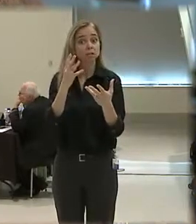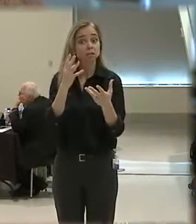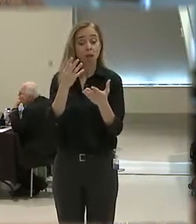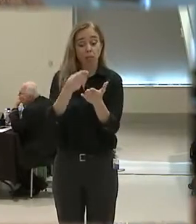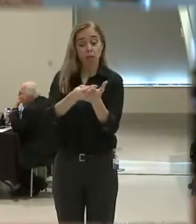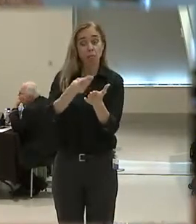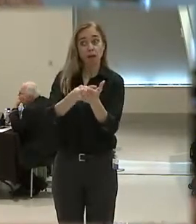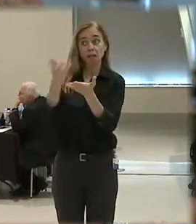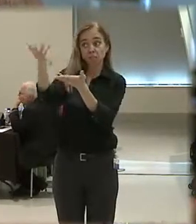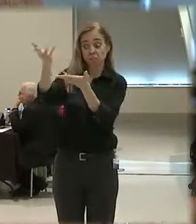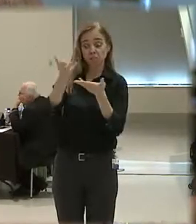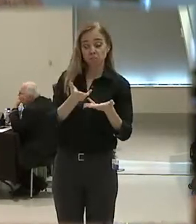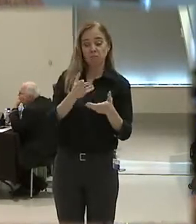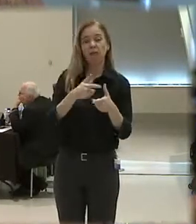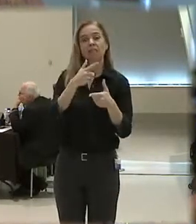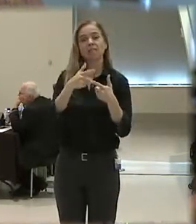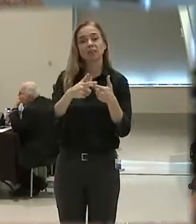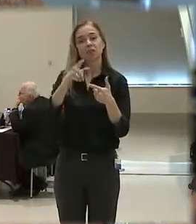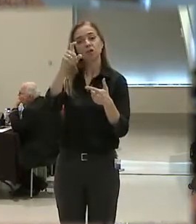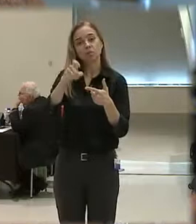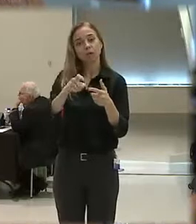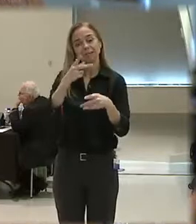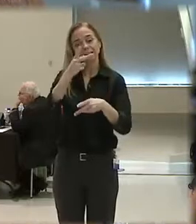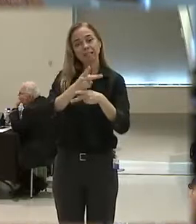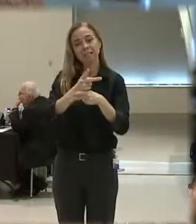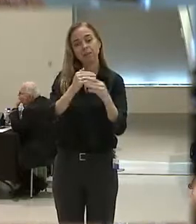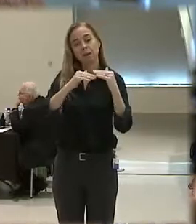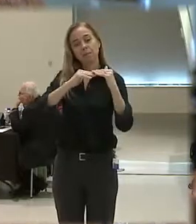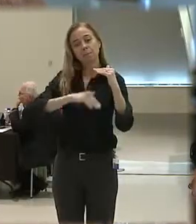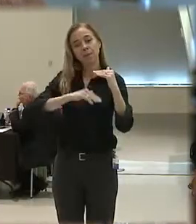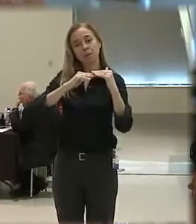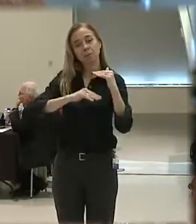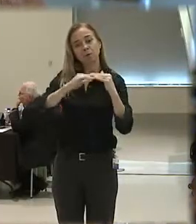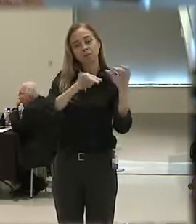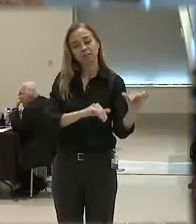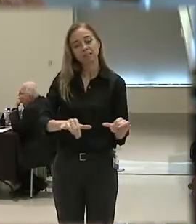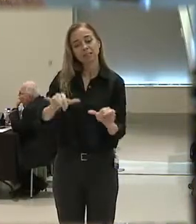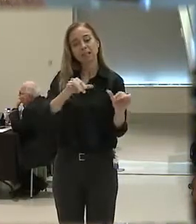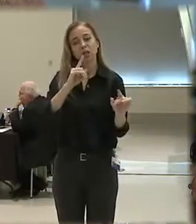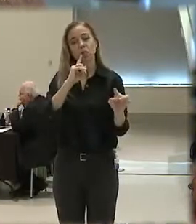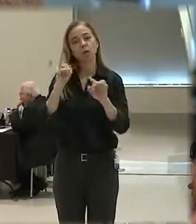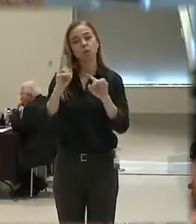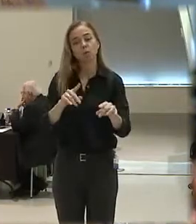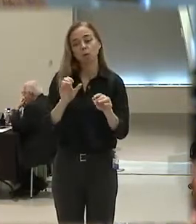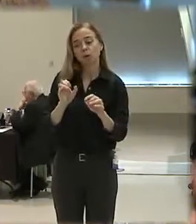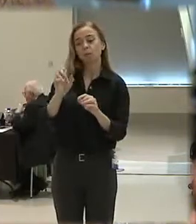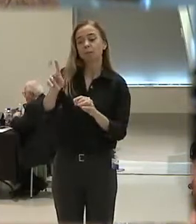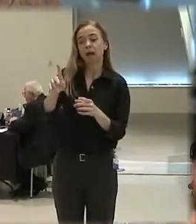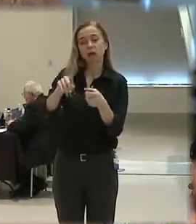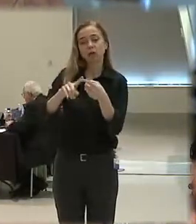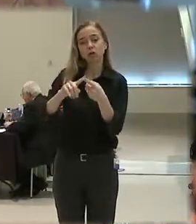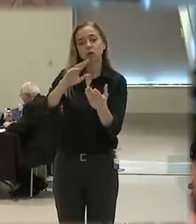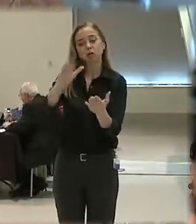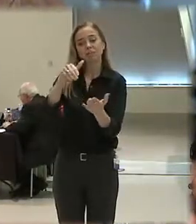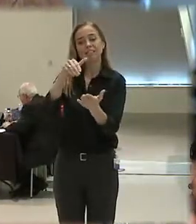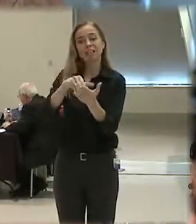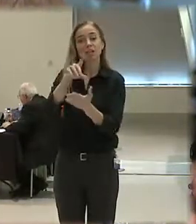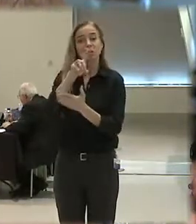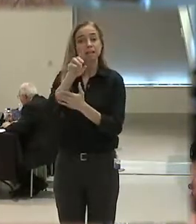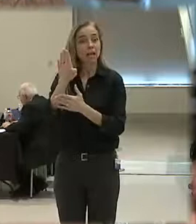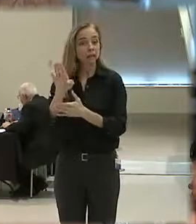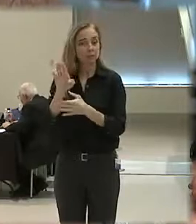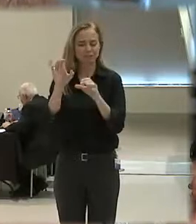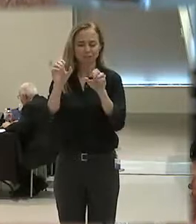dollars, then you need to at least meet the minimum standards of reporting those data sets back to a central database, and I think that can be very